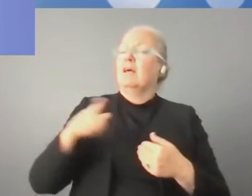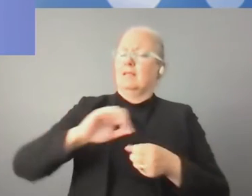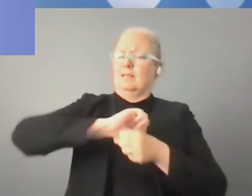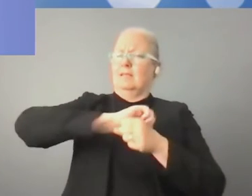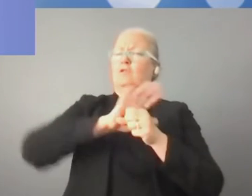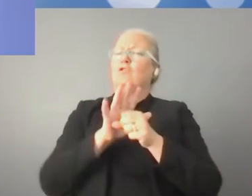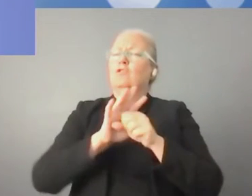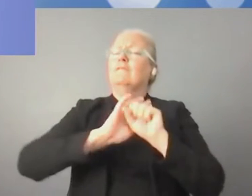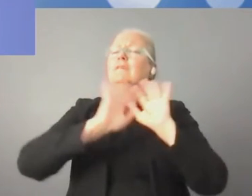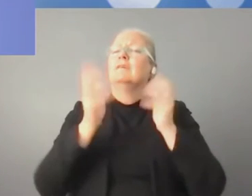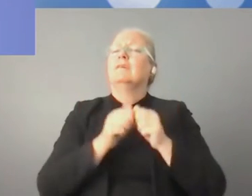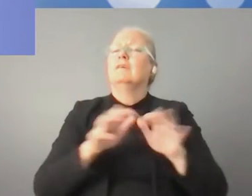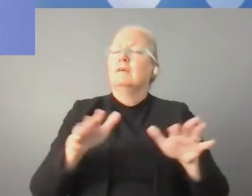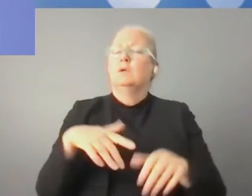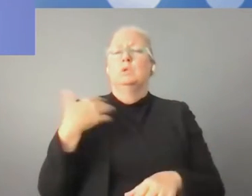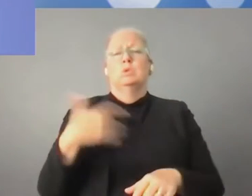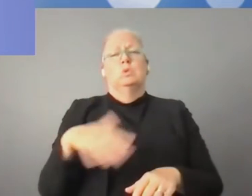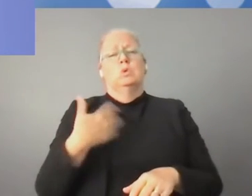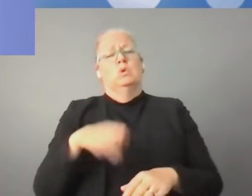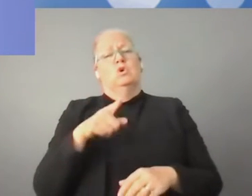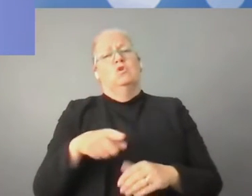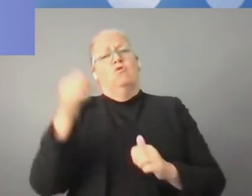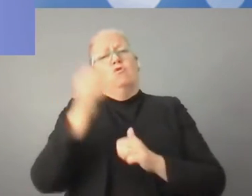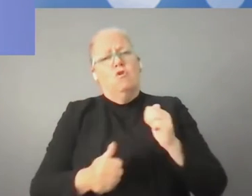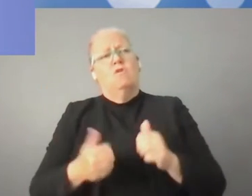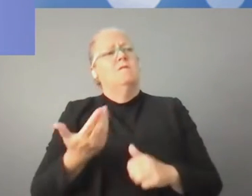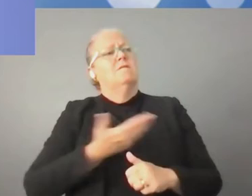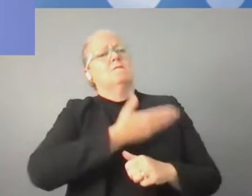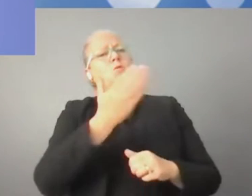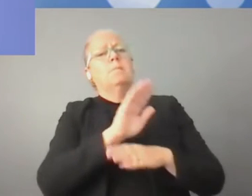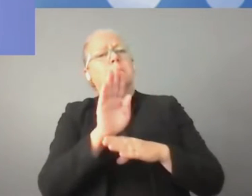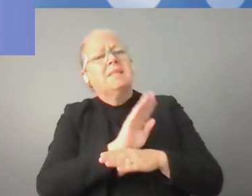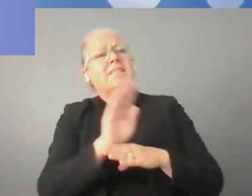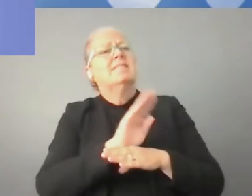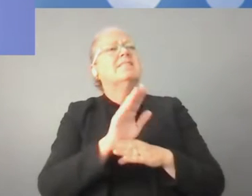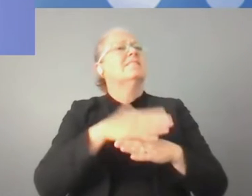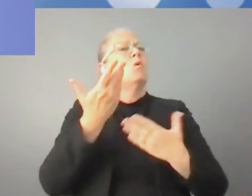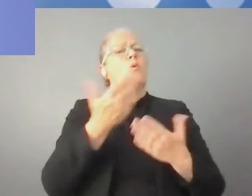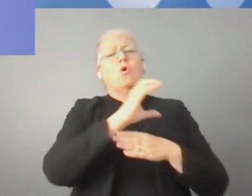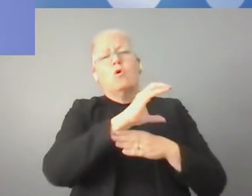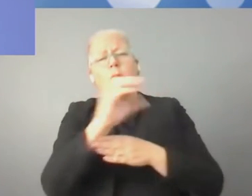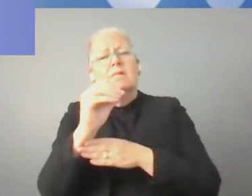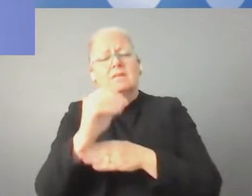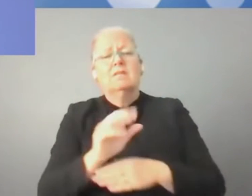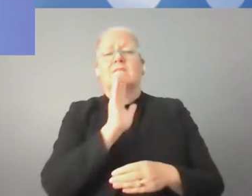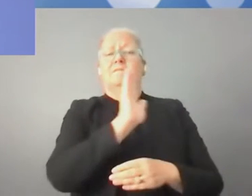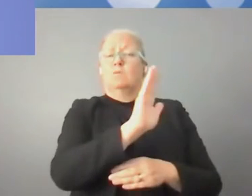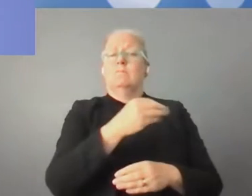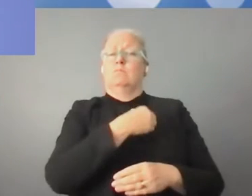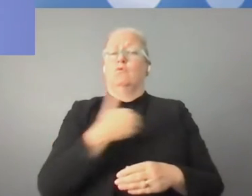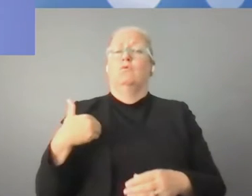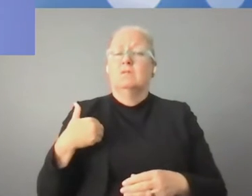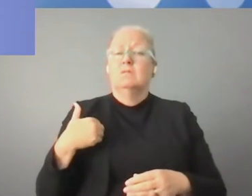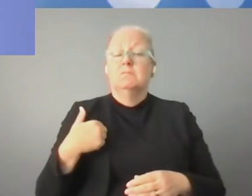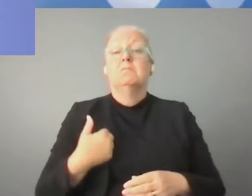Polish enterprises and businesses. And I think the Latvian experience has been very much the same,